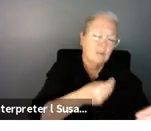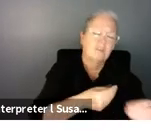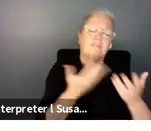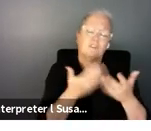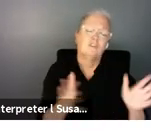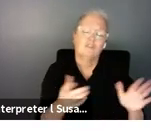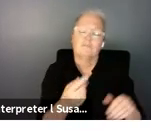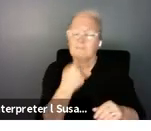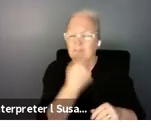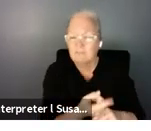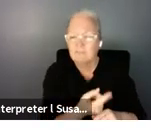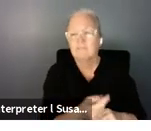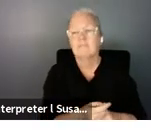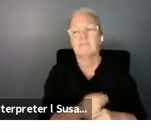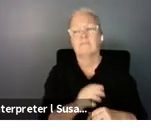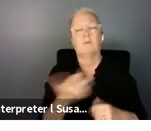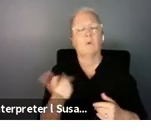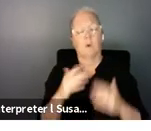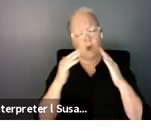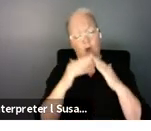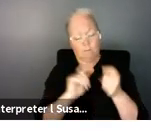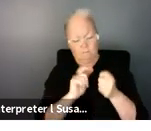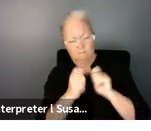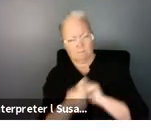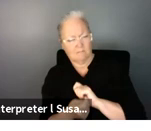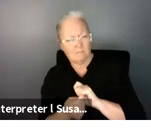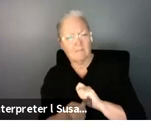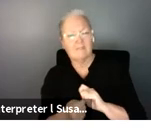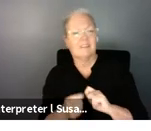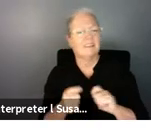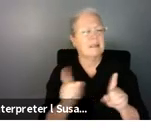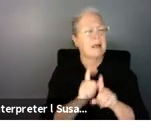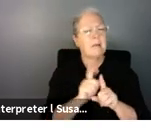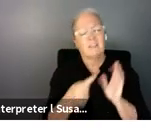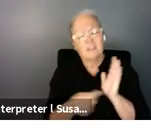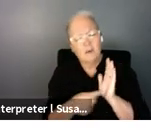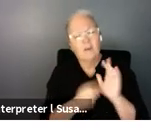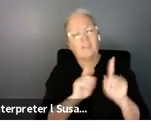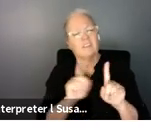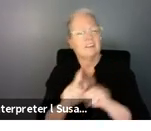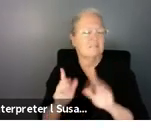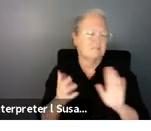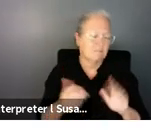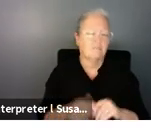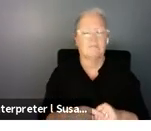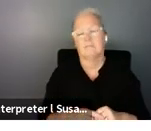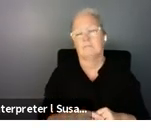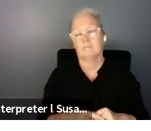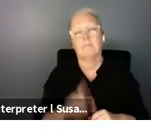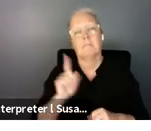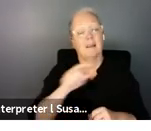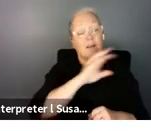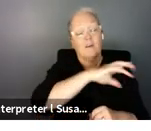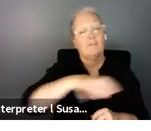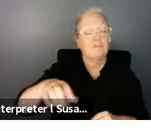programs for home modification and assisted devices in thailand but all of these countries uh do struggle with a